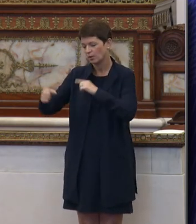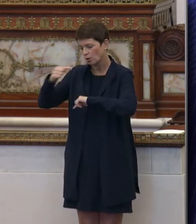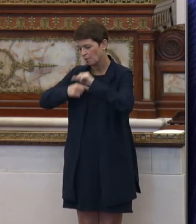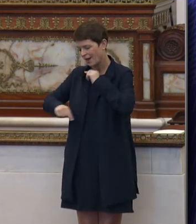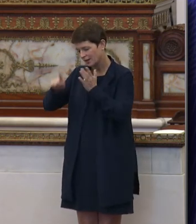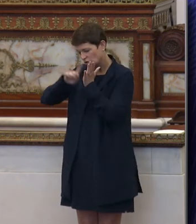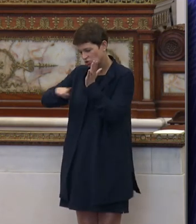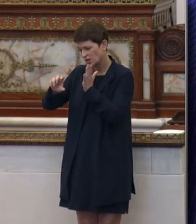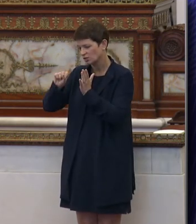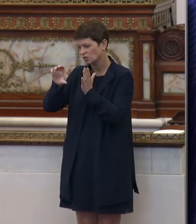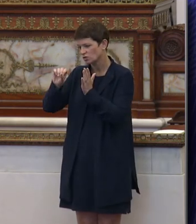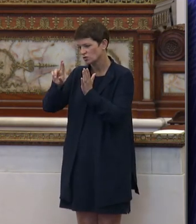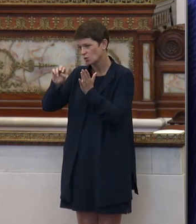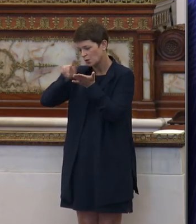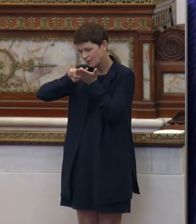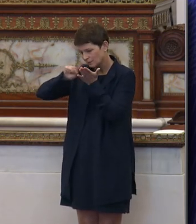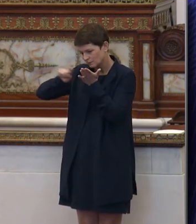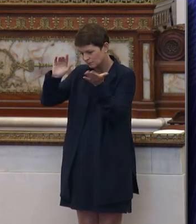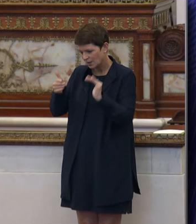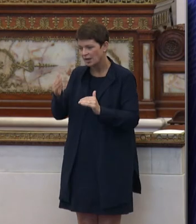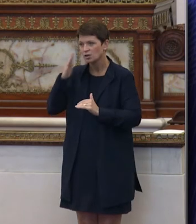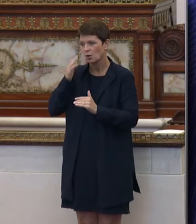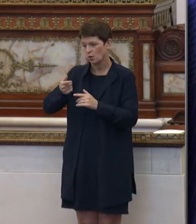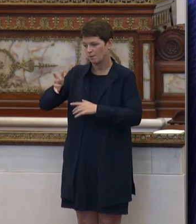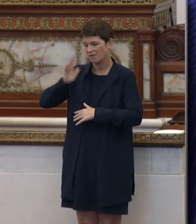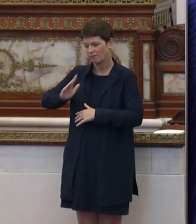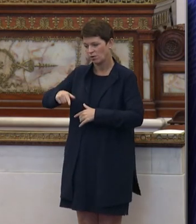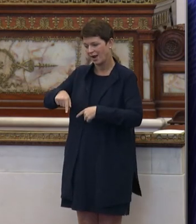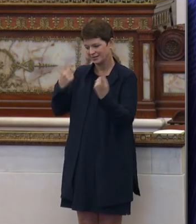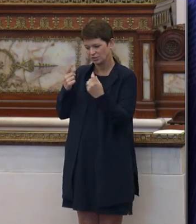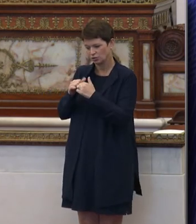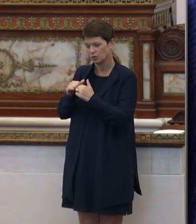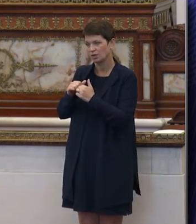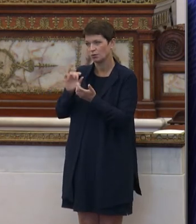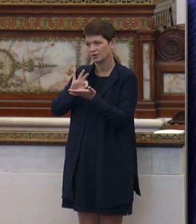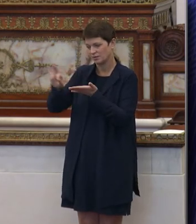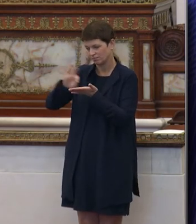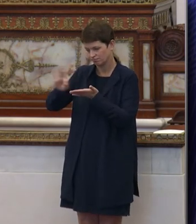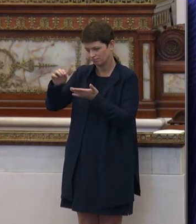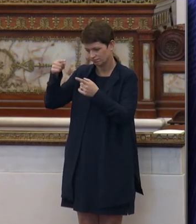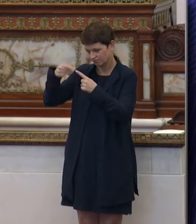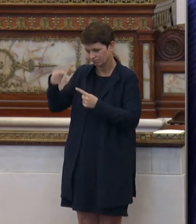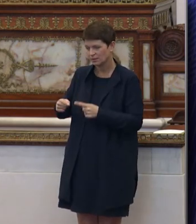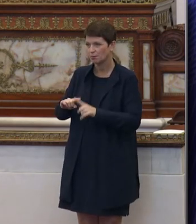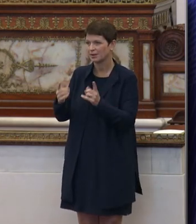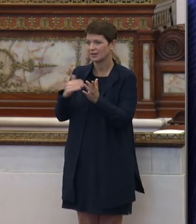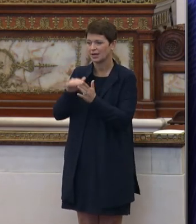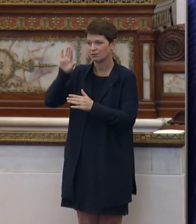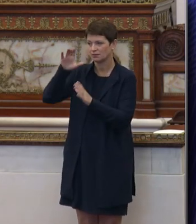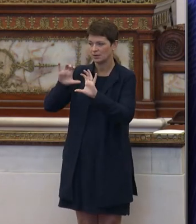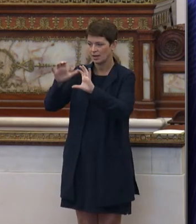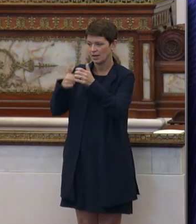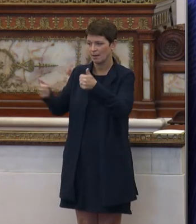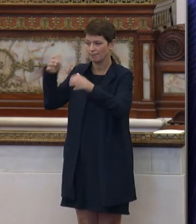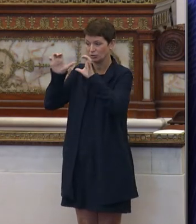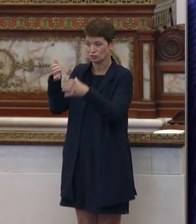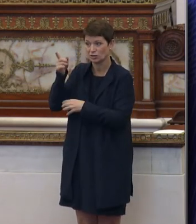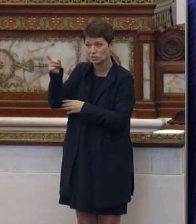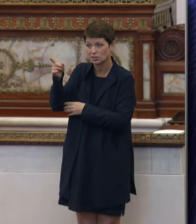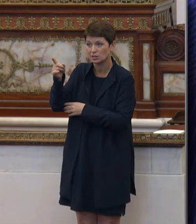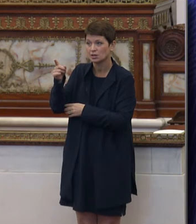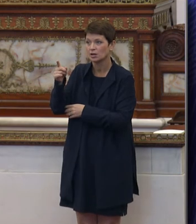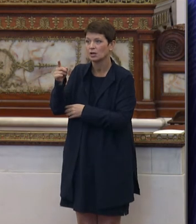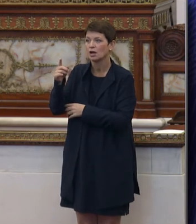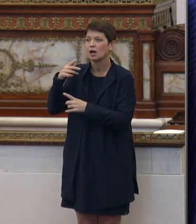scoring, because I know in the beginning, I disagreed with some of the scoring. I just want to remind the administration, this is in a context of we're spending,